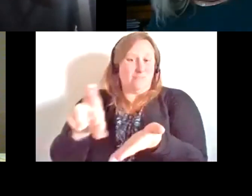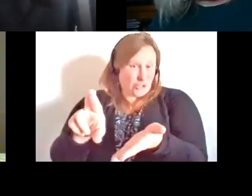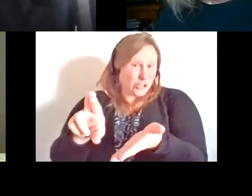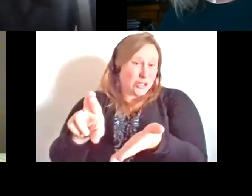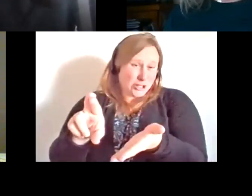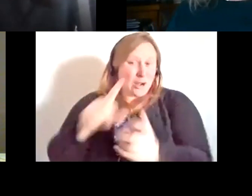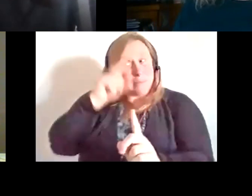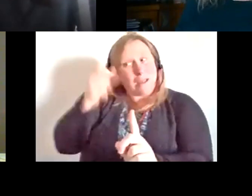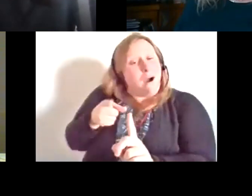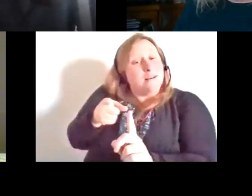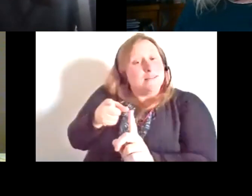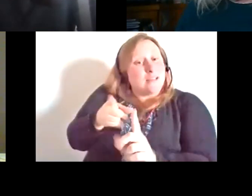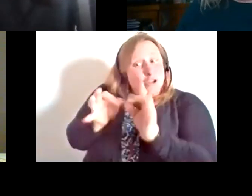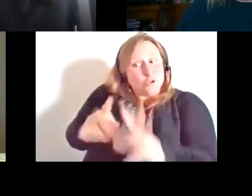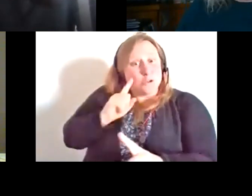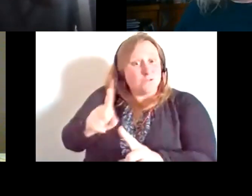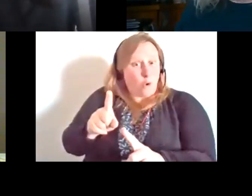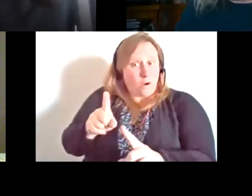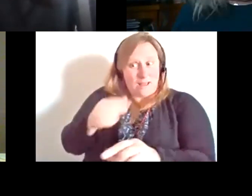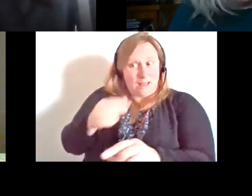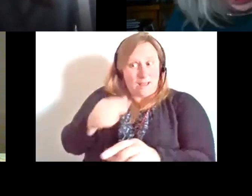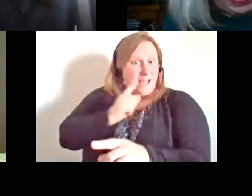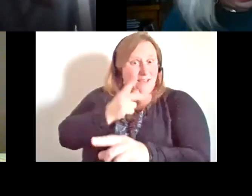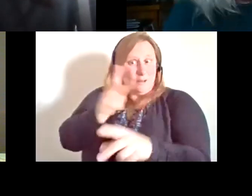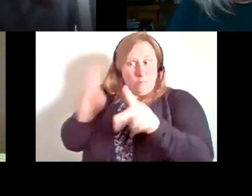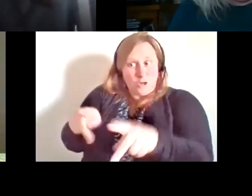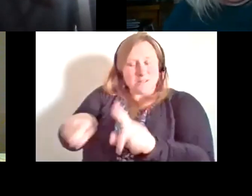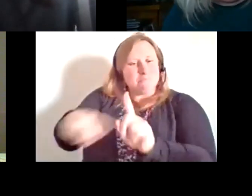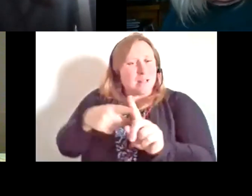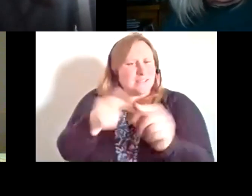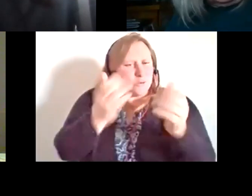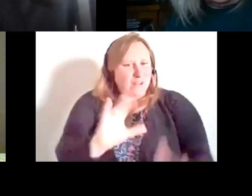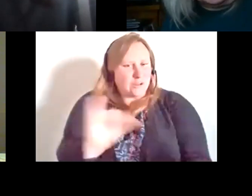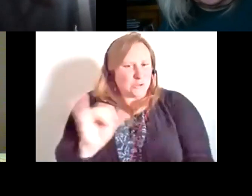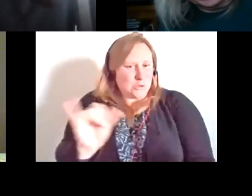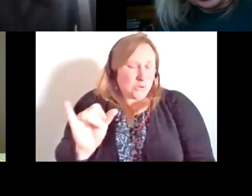and the deaf person. So I don't think that's a bad idea at all.